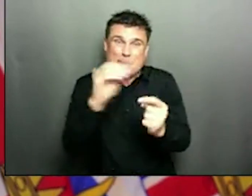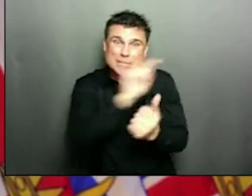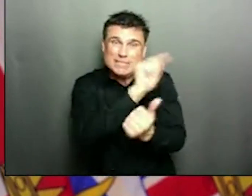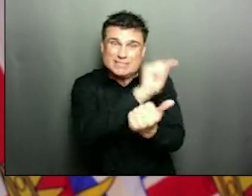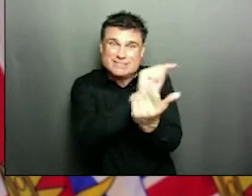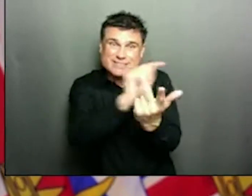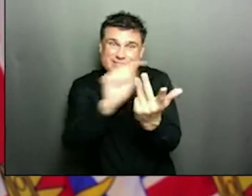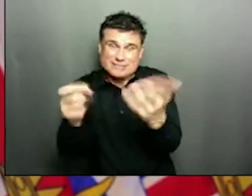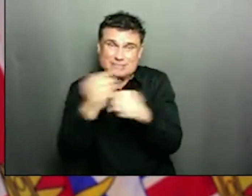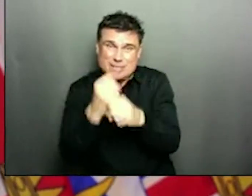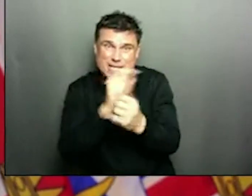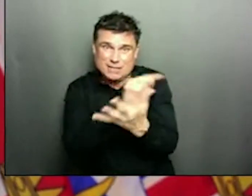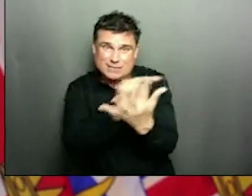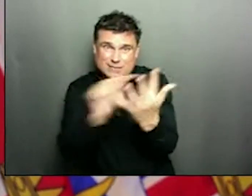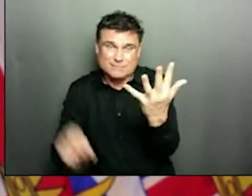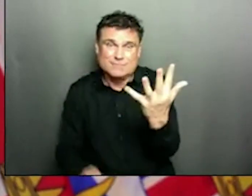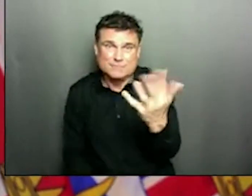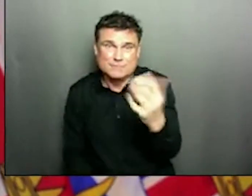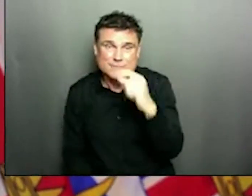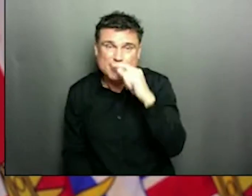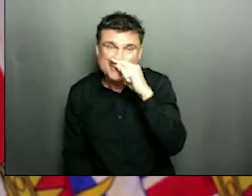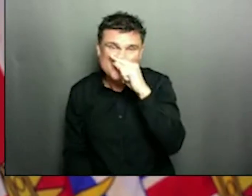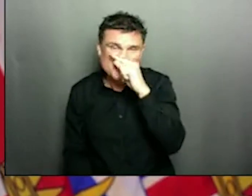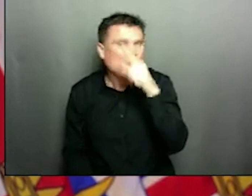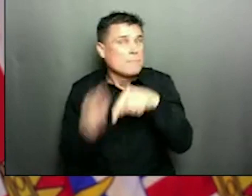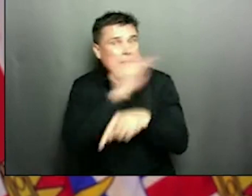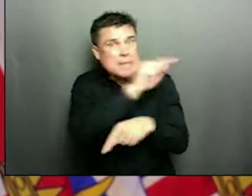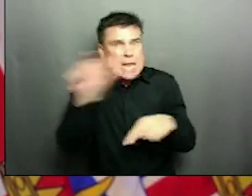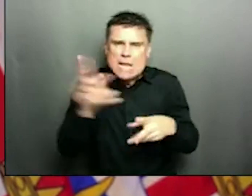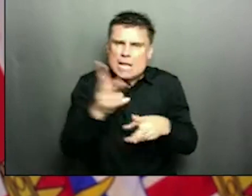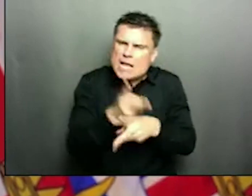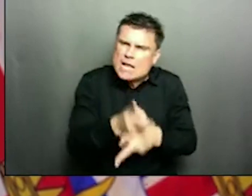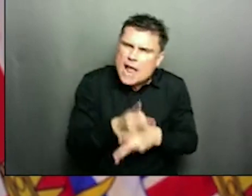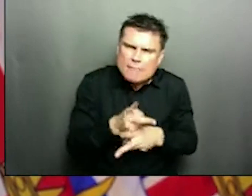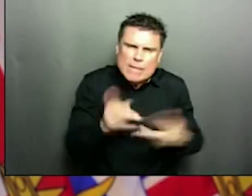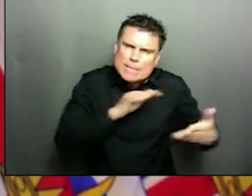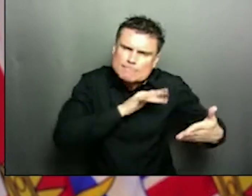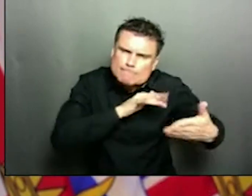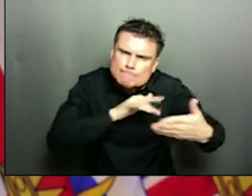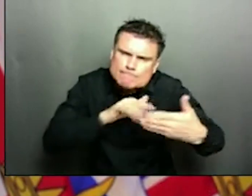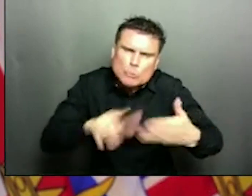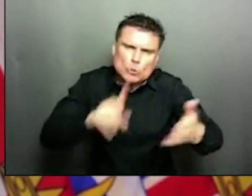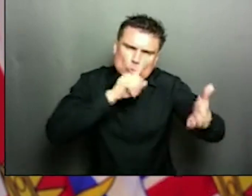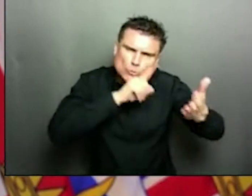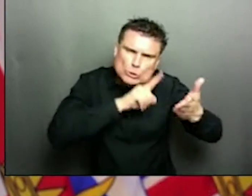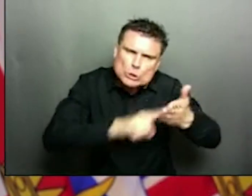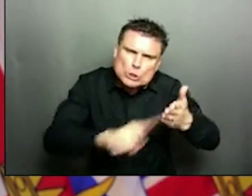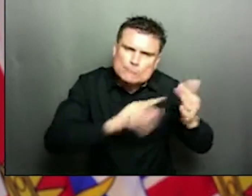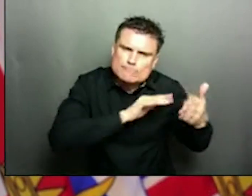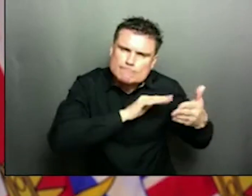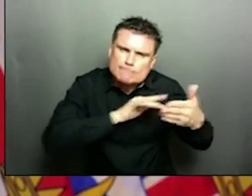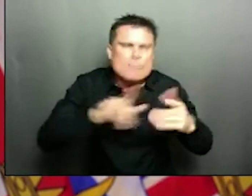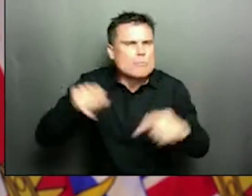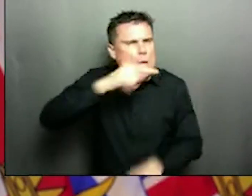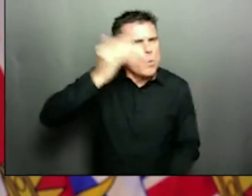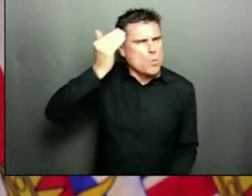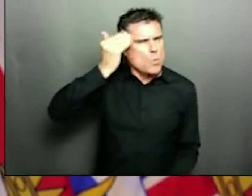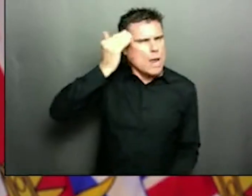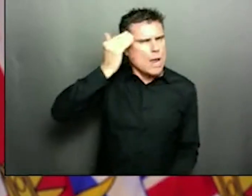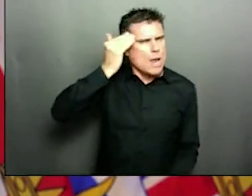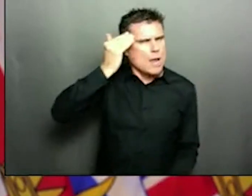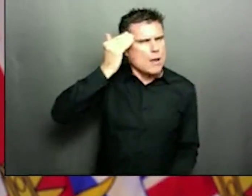the studies were just completed in the last month. So it has shown that there is very good effectiveness